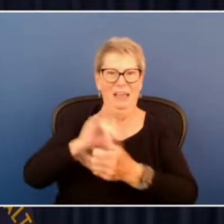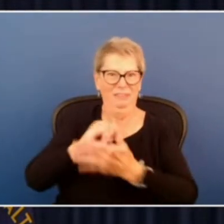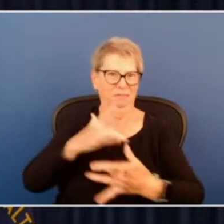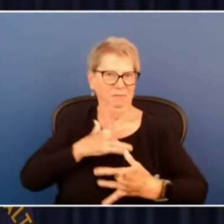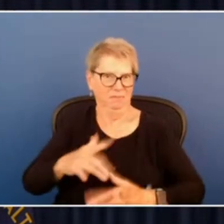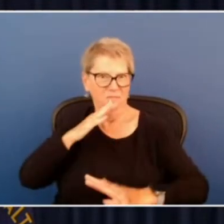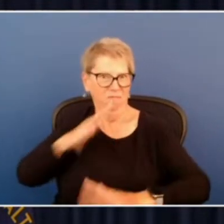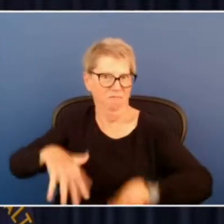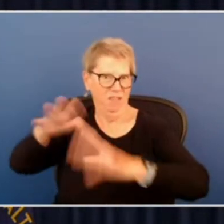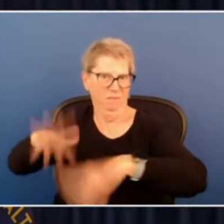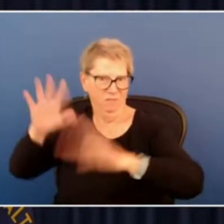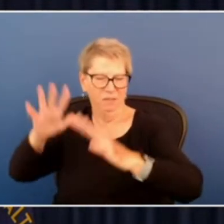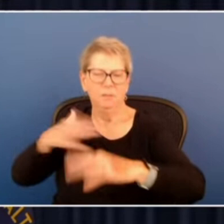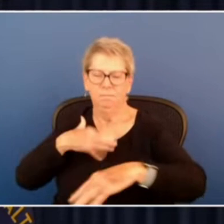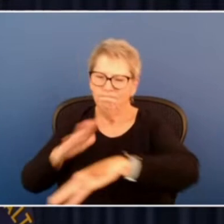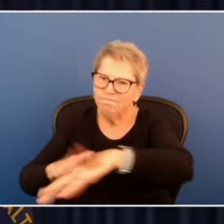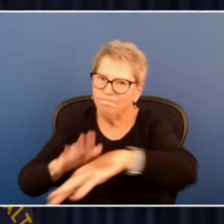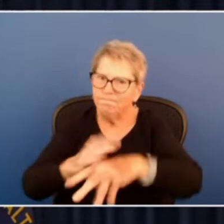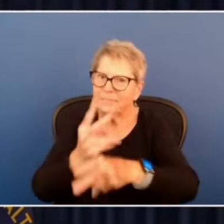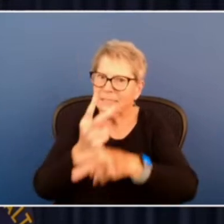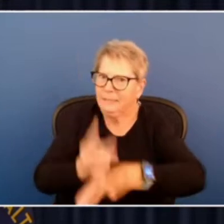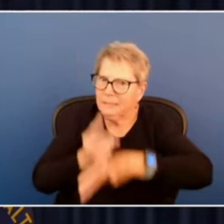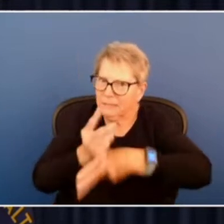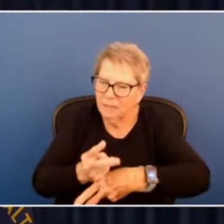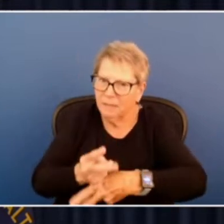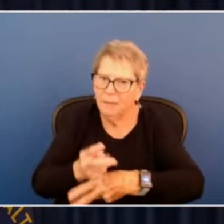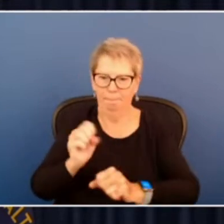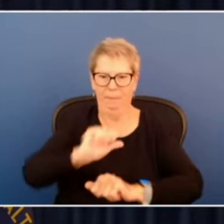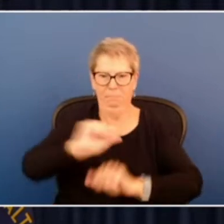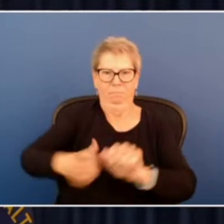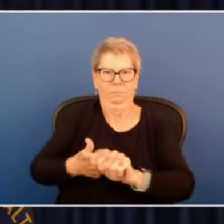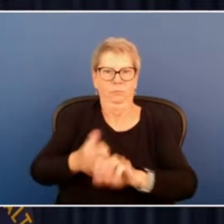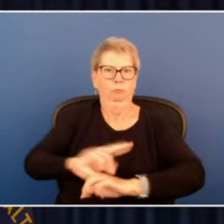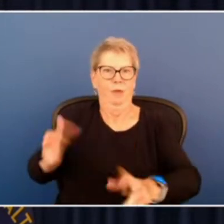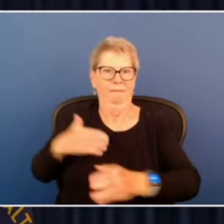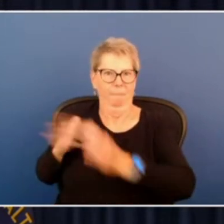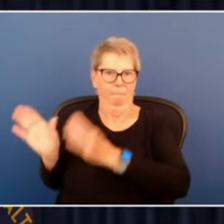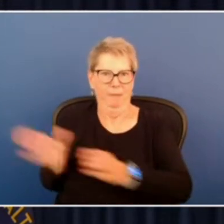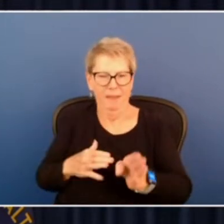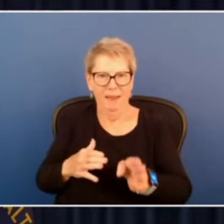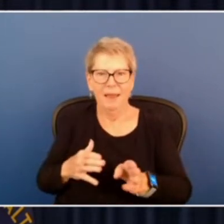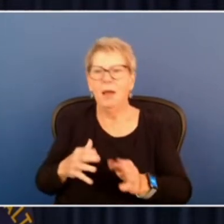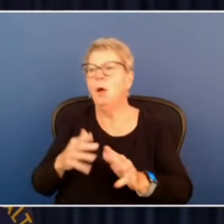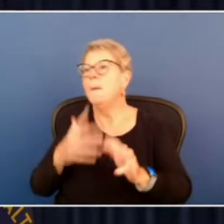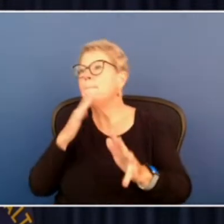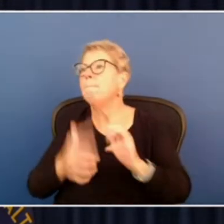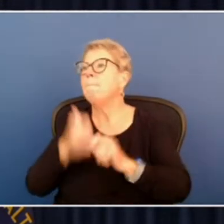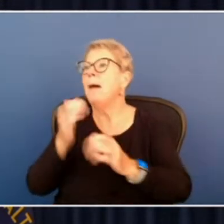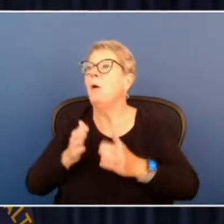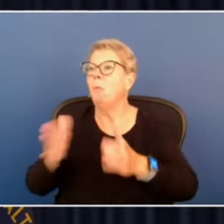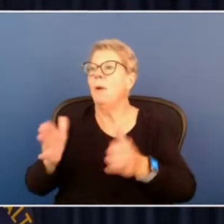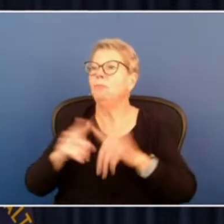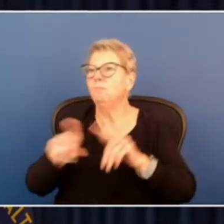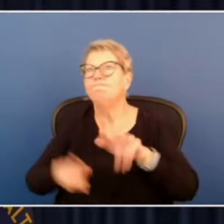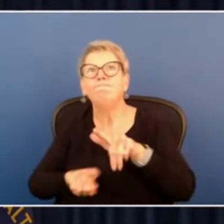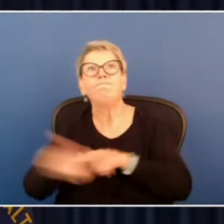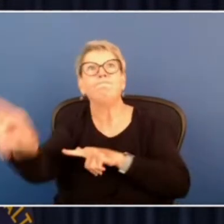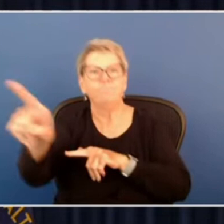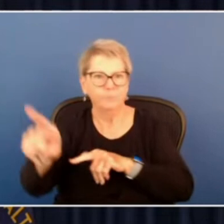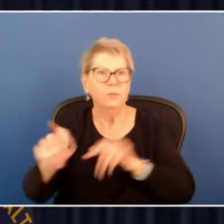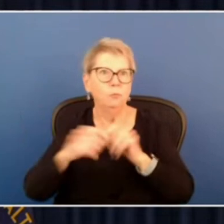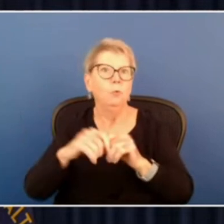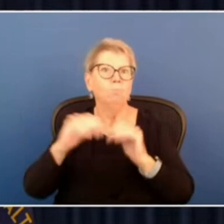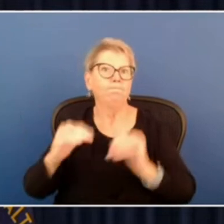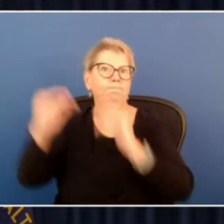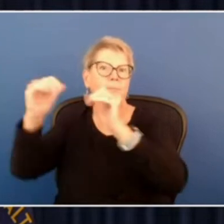extra precautions. Have an emergency plan in place and ensure you know the safest routes to higher ground. Our search and rescue teams